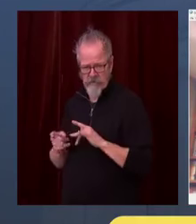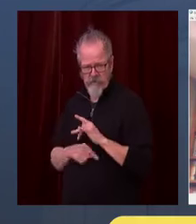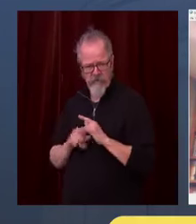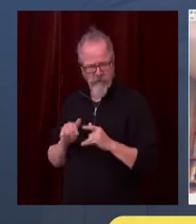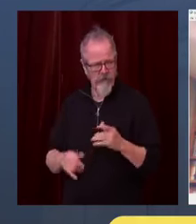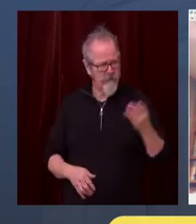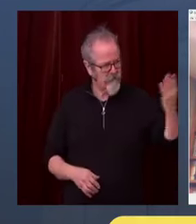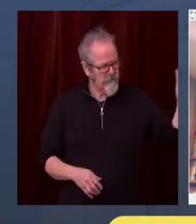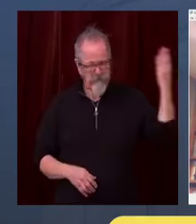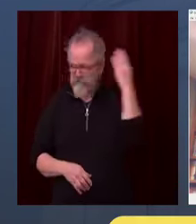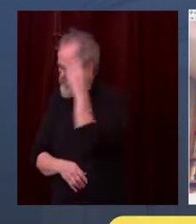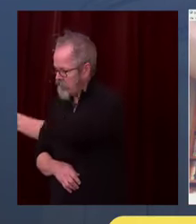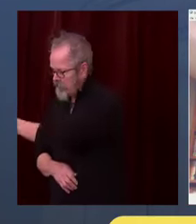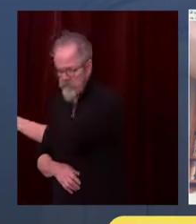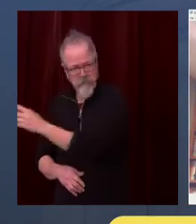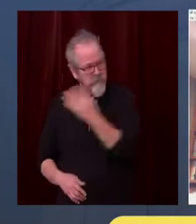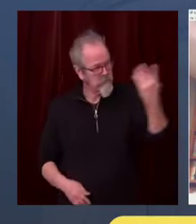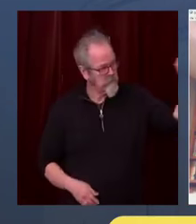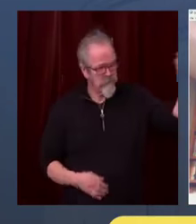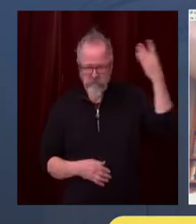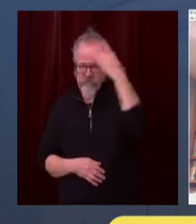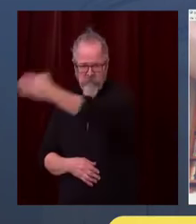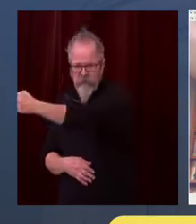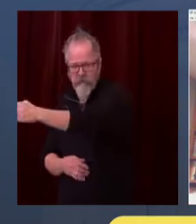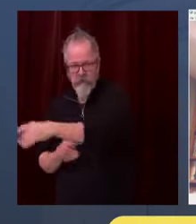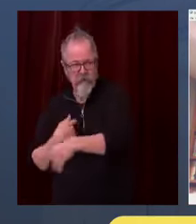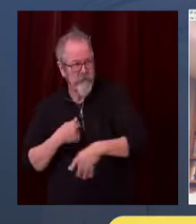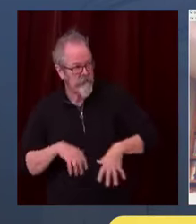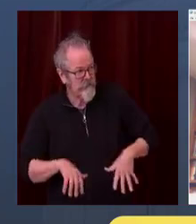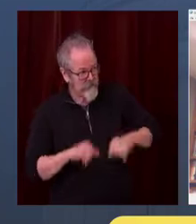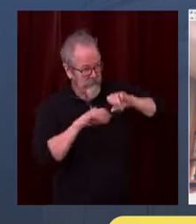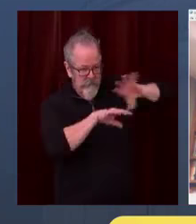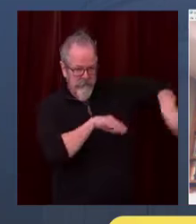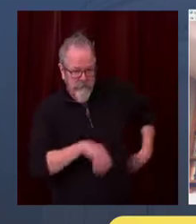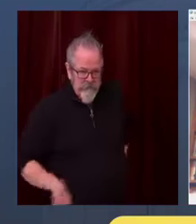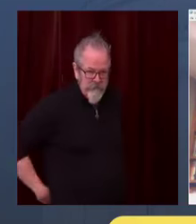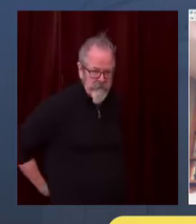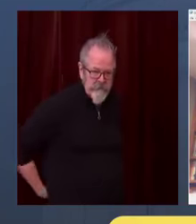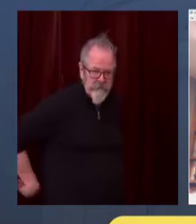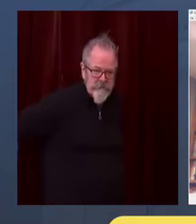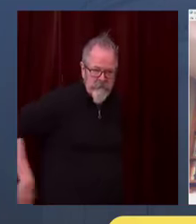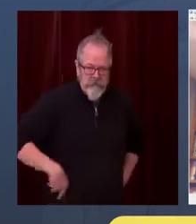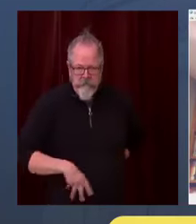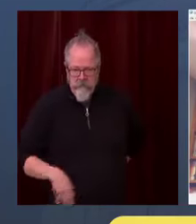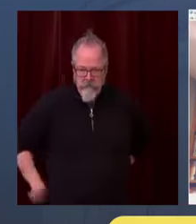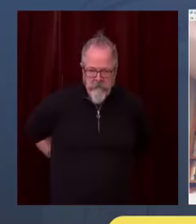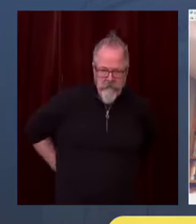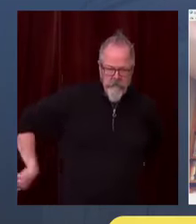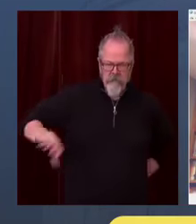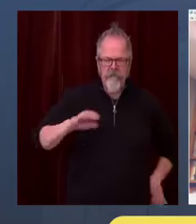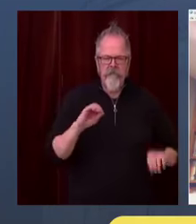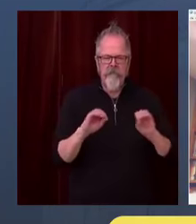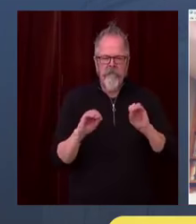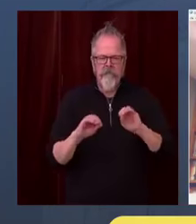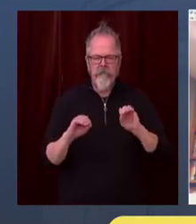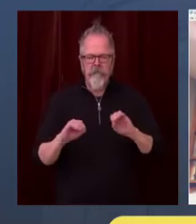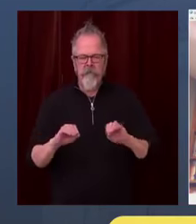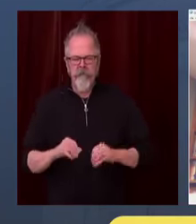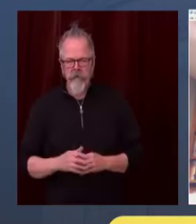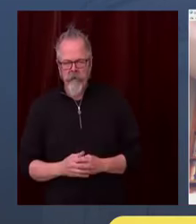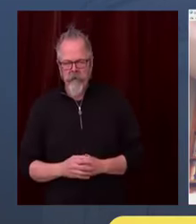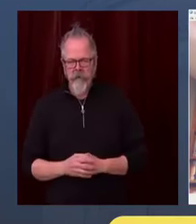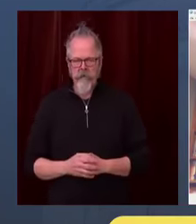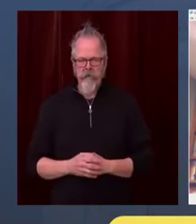restaurant discussion is that I just want to say that public health doesn't really have the ability